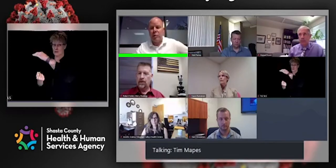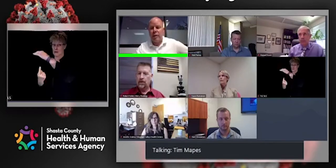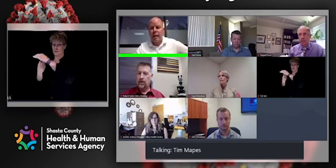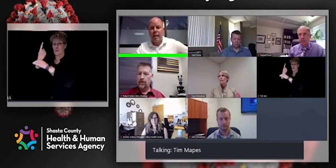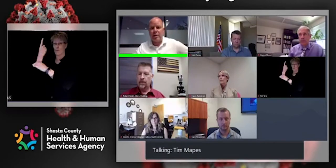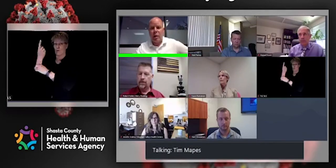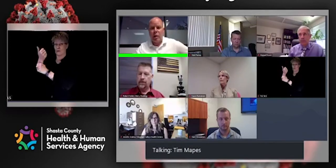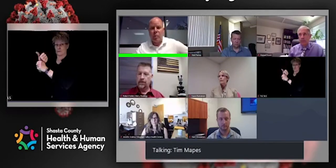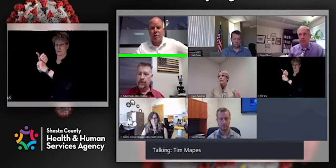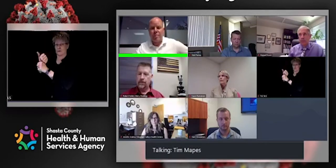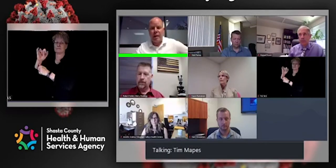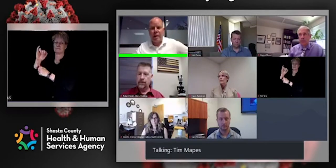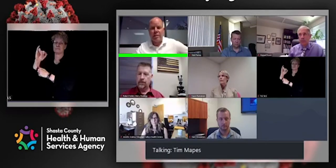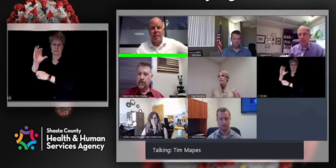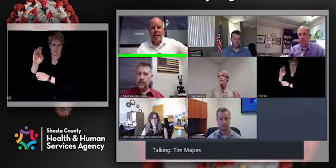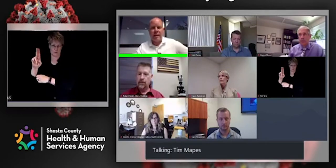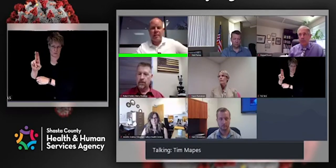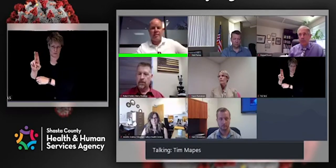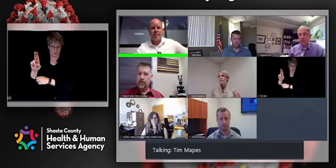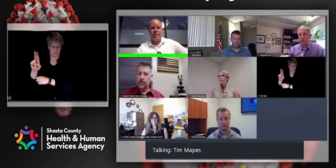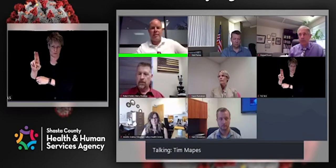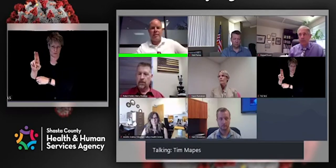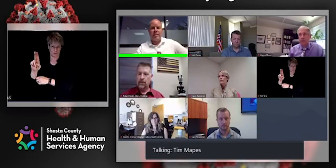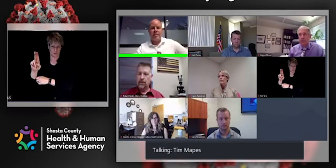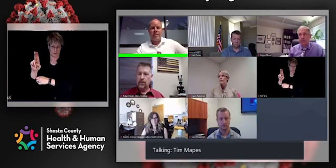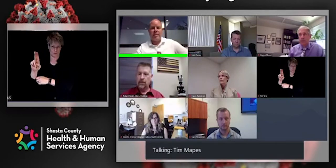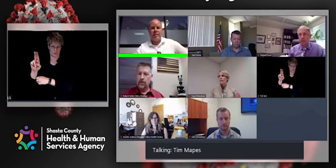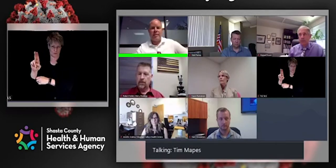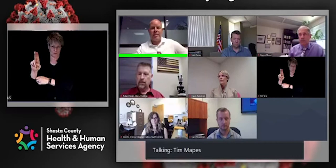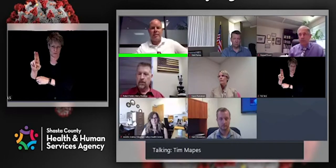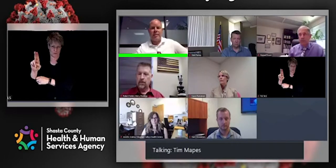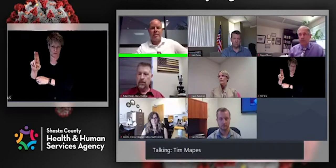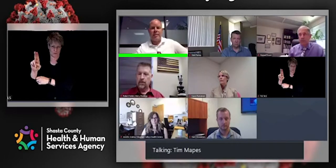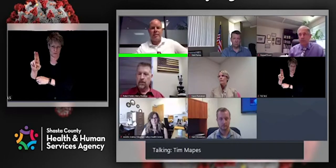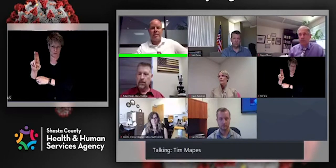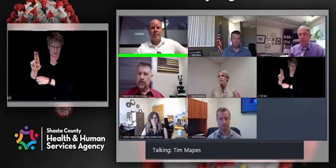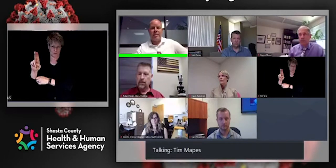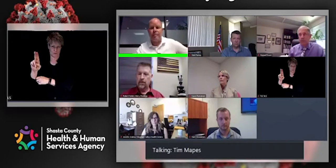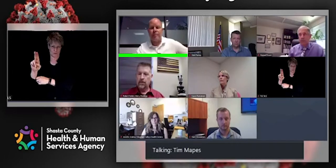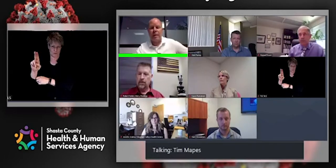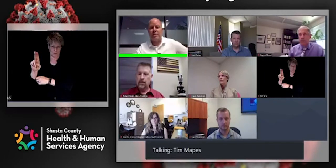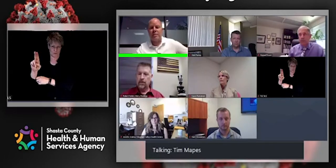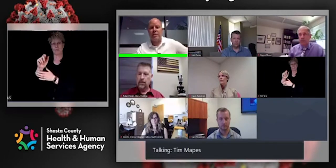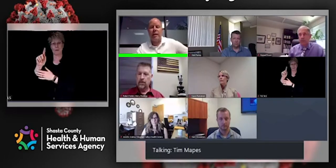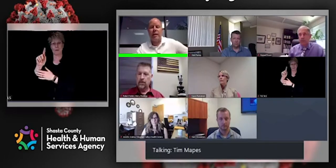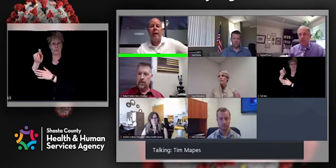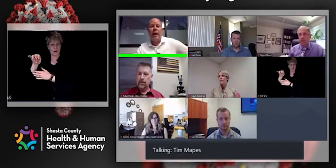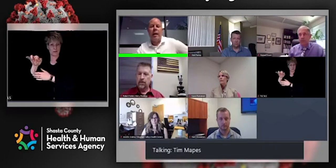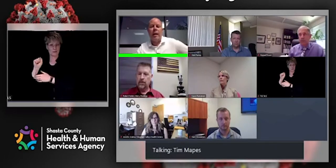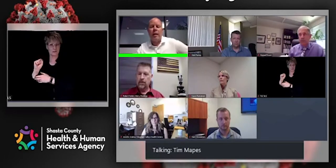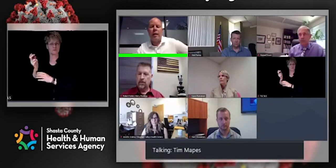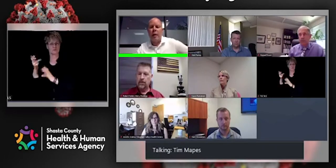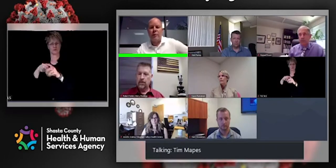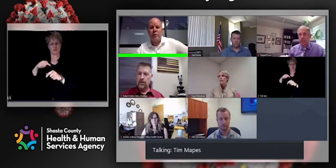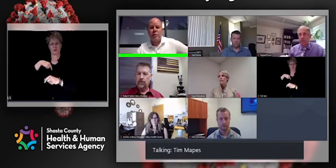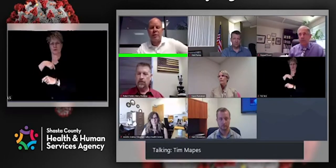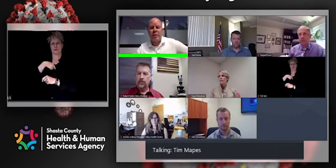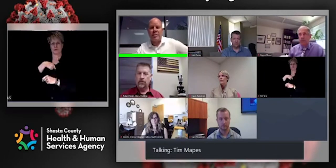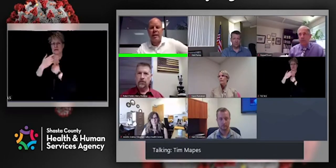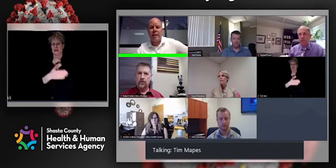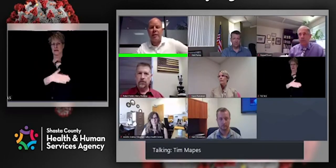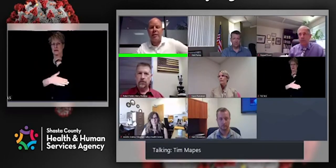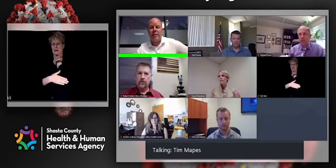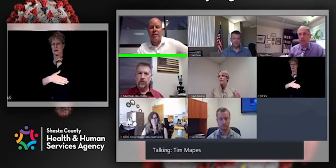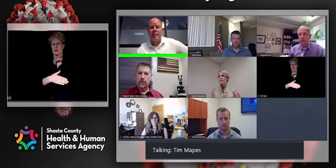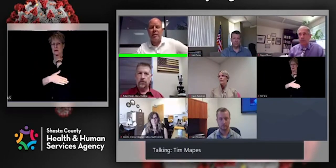Today, we are joined, as always, by Shasta County CEO, Matt Pontus. We also have Assistant Health